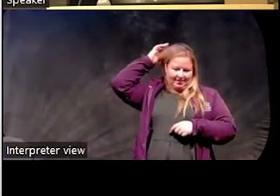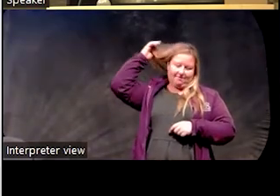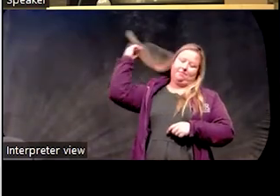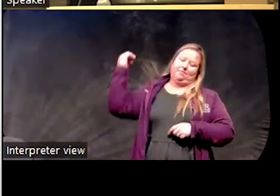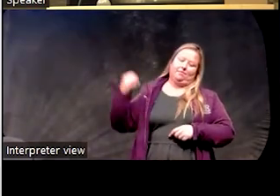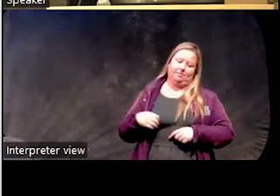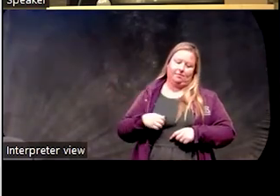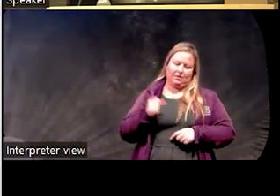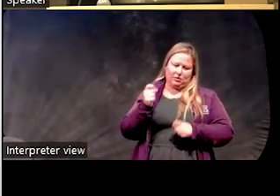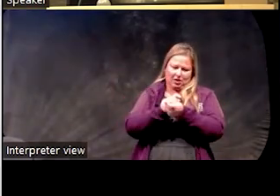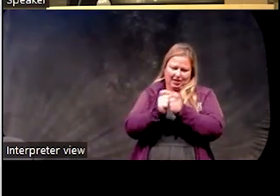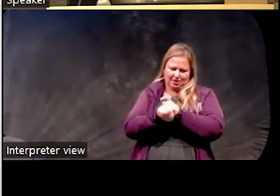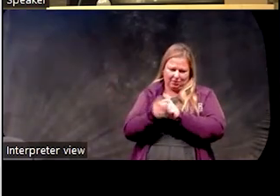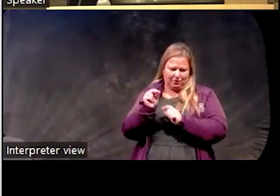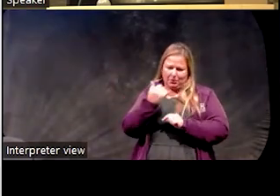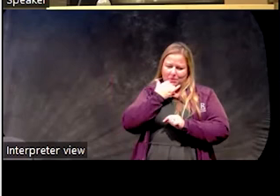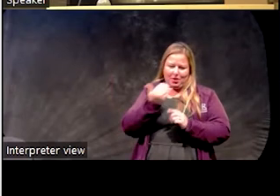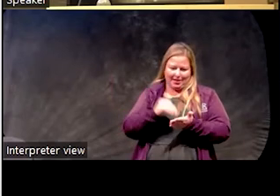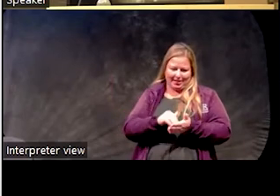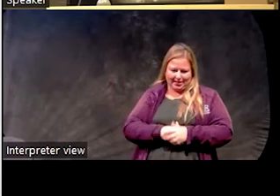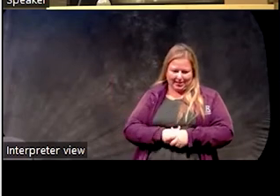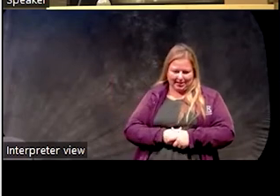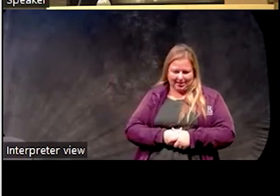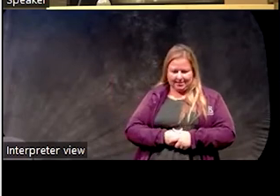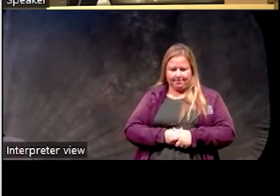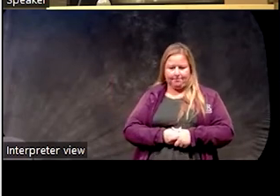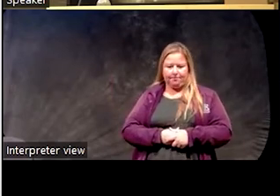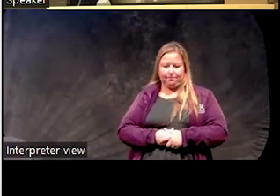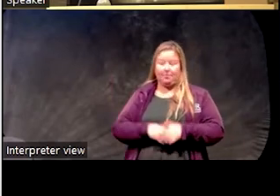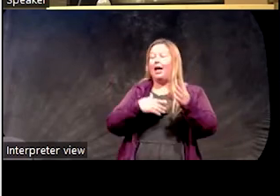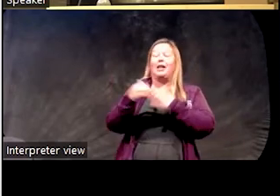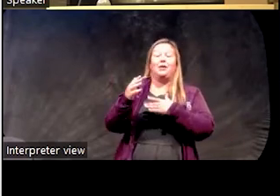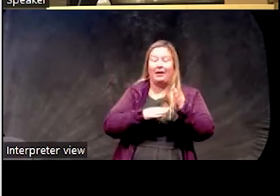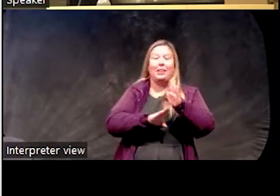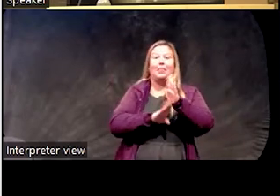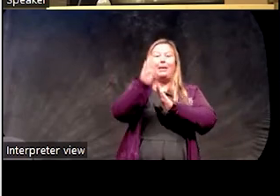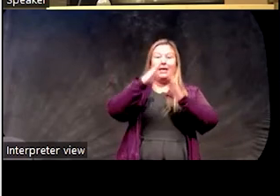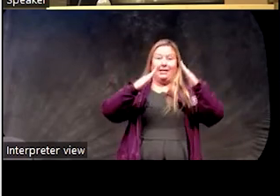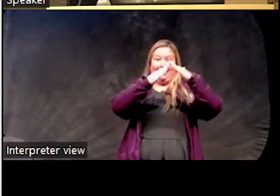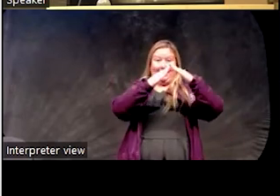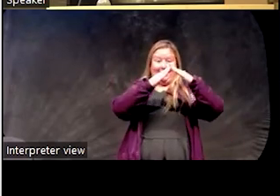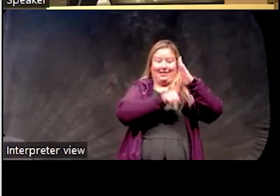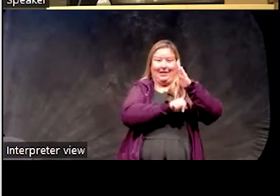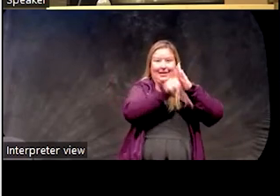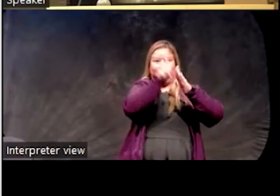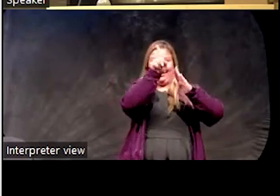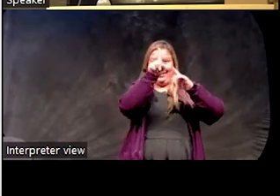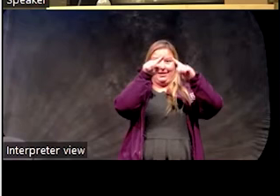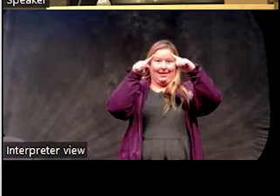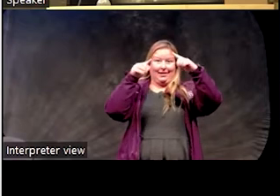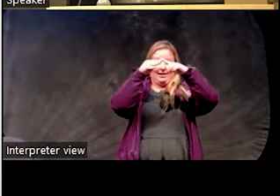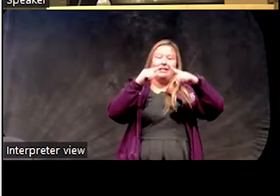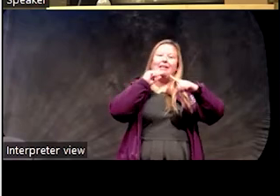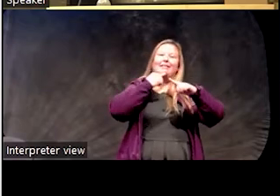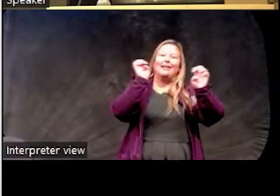Trying to get this little thing. No, that doesn't do it. Well, peak of that anyways. Anyways, you know, when you have